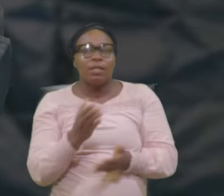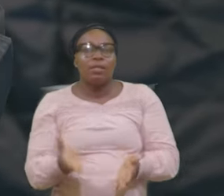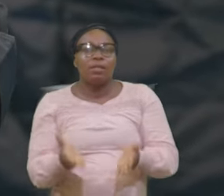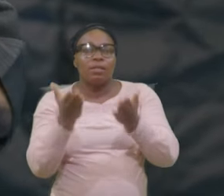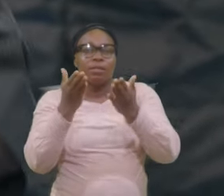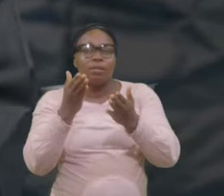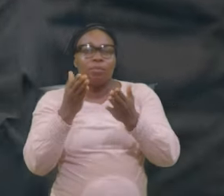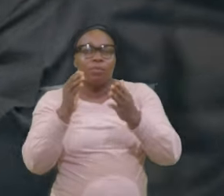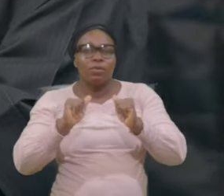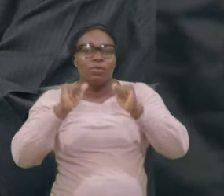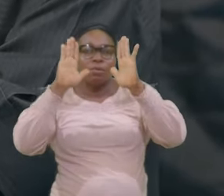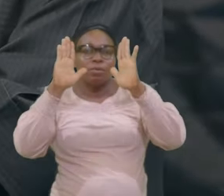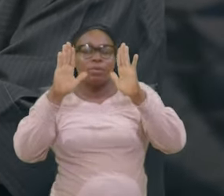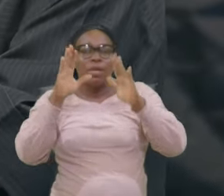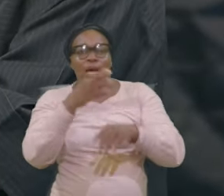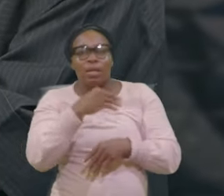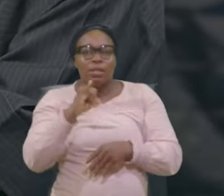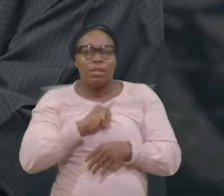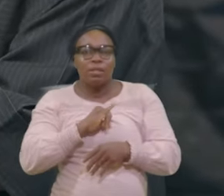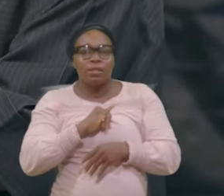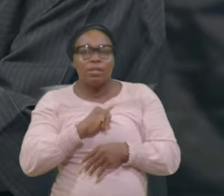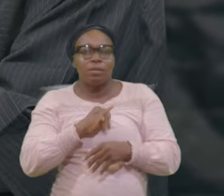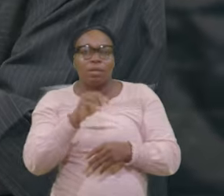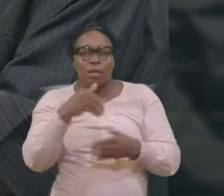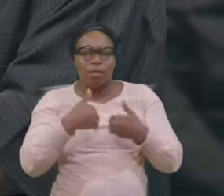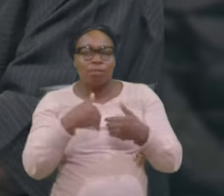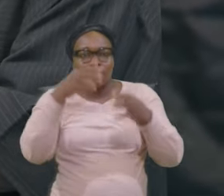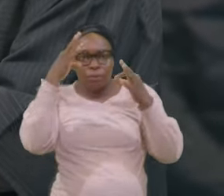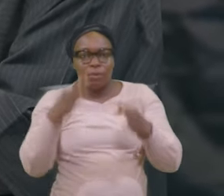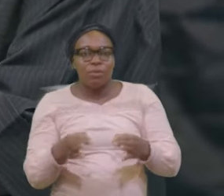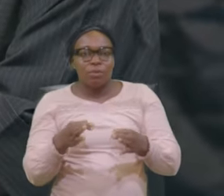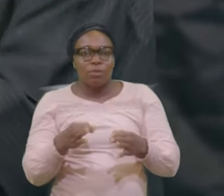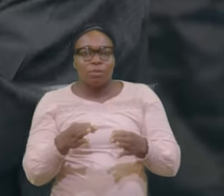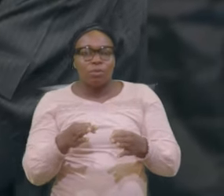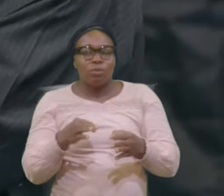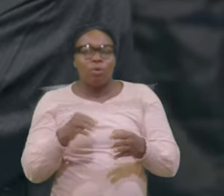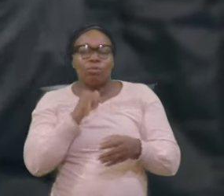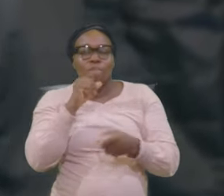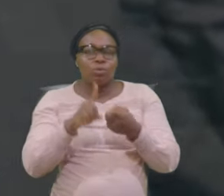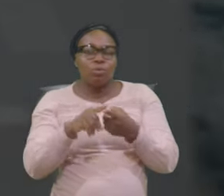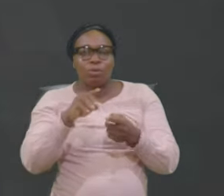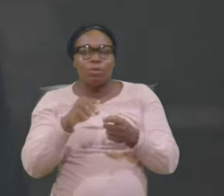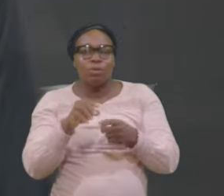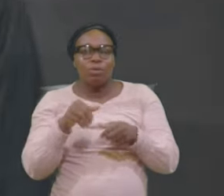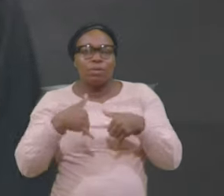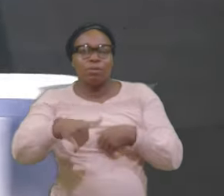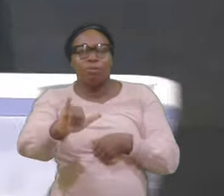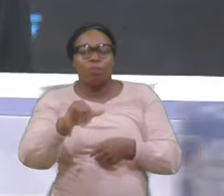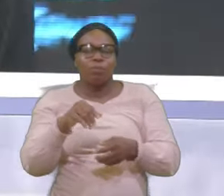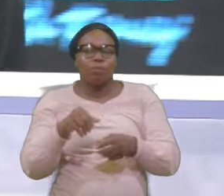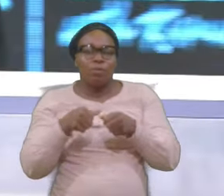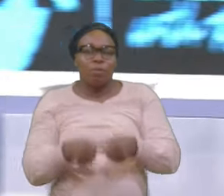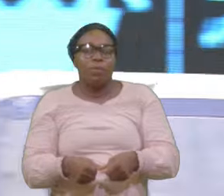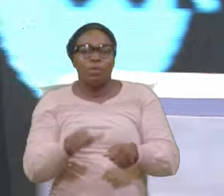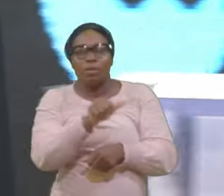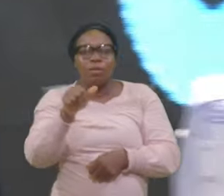Is enough Enough Of being A prodigal Enough Of being A